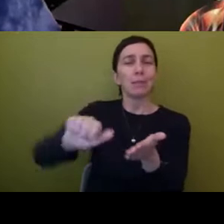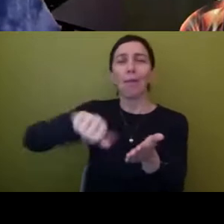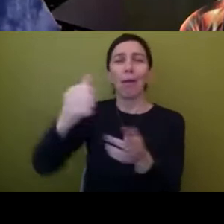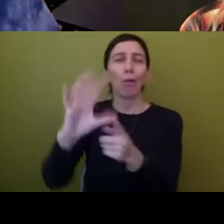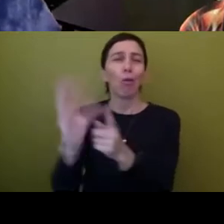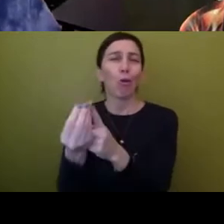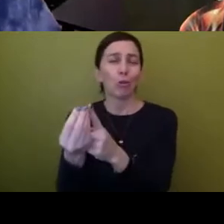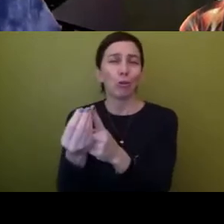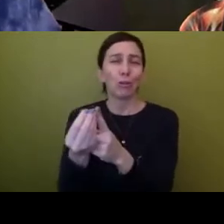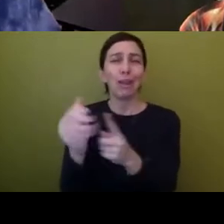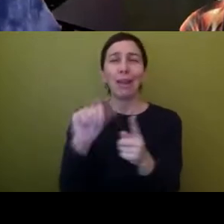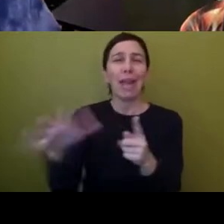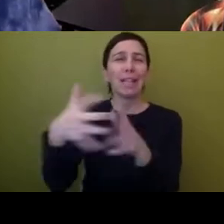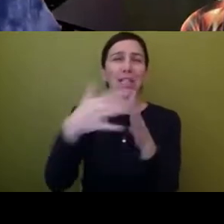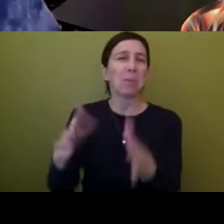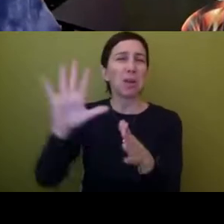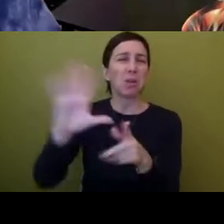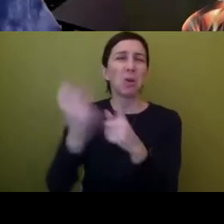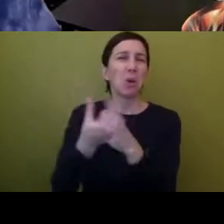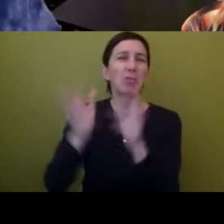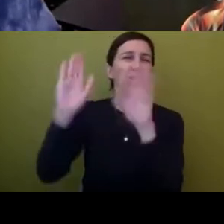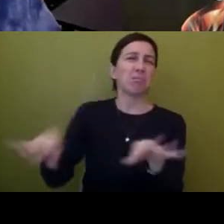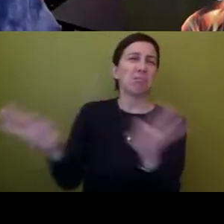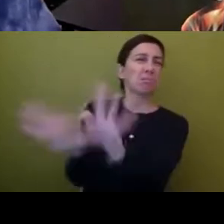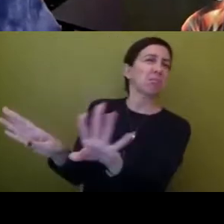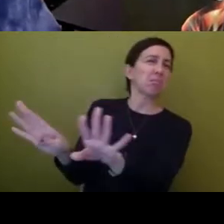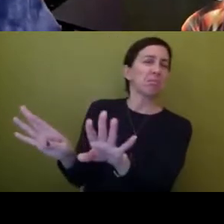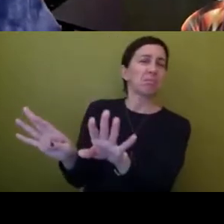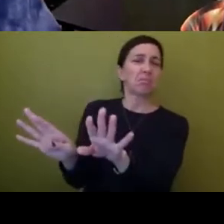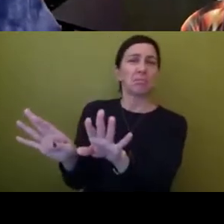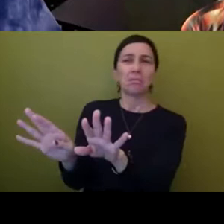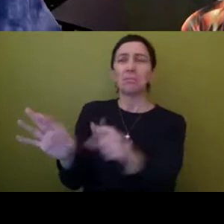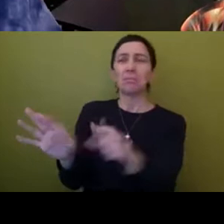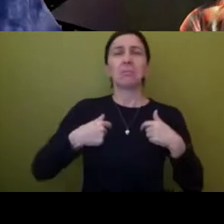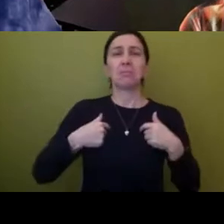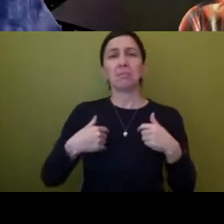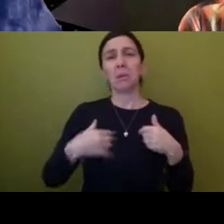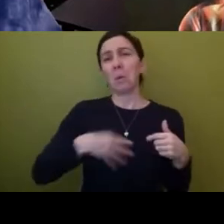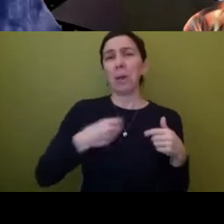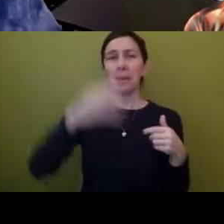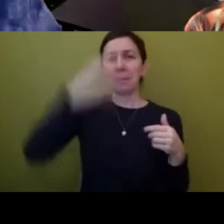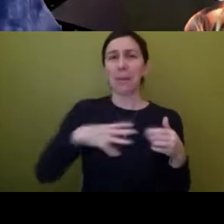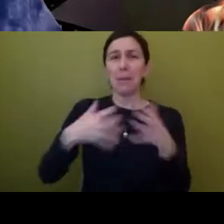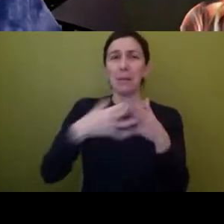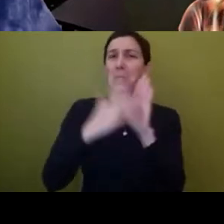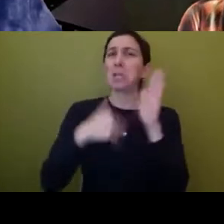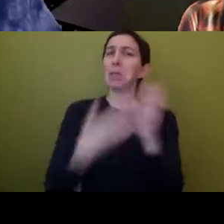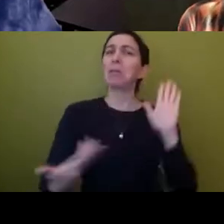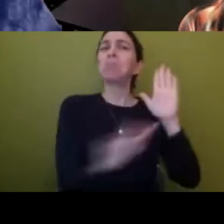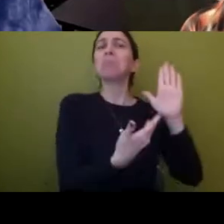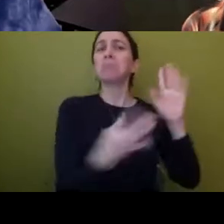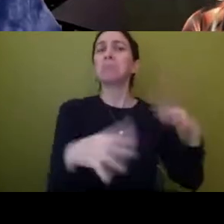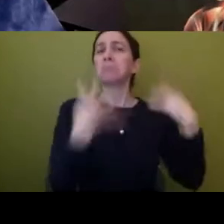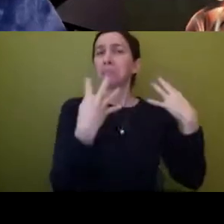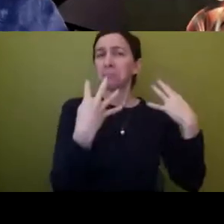Asian Americans. Uh, and I think that that's why you saw the protests occurring and maybe I'll stop there because we're going to have a